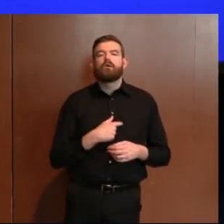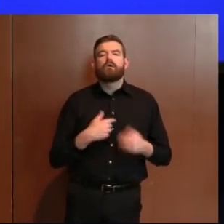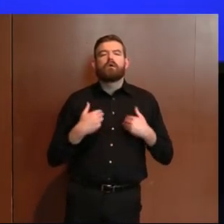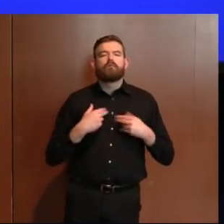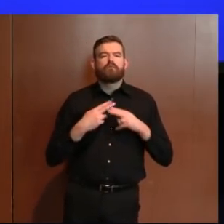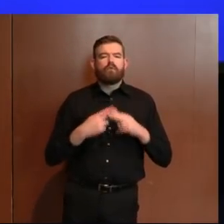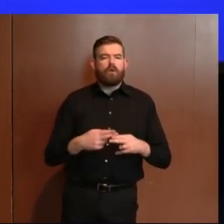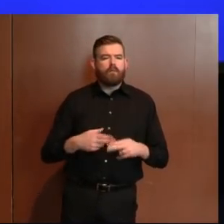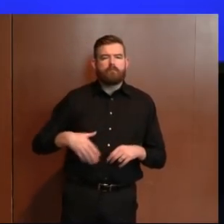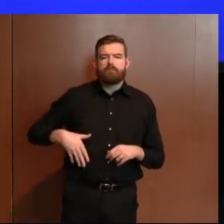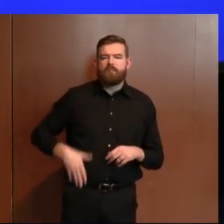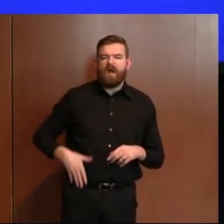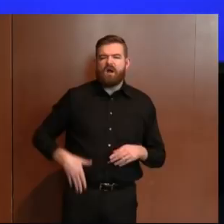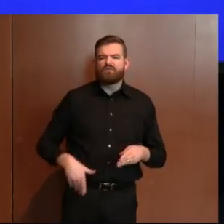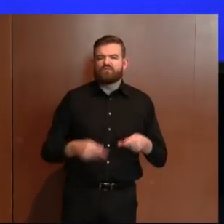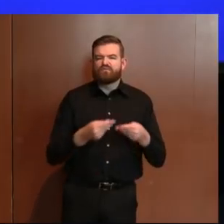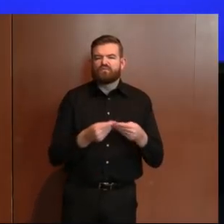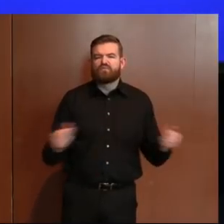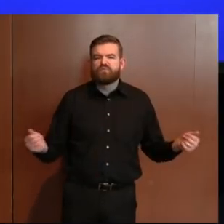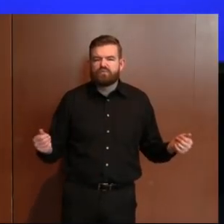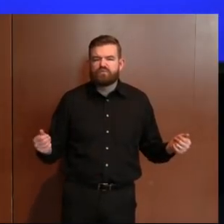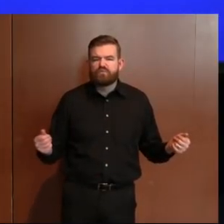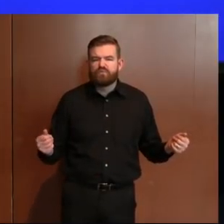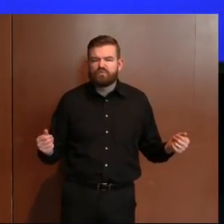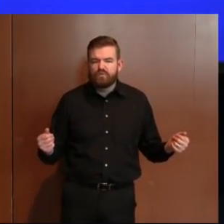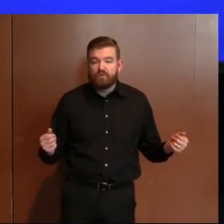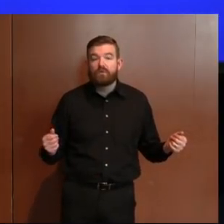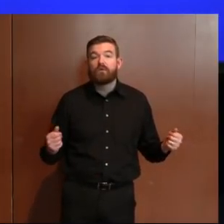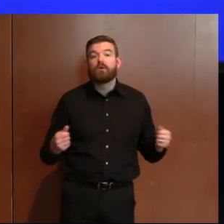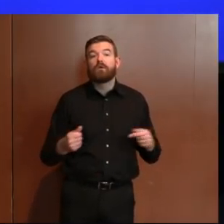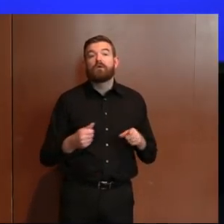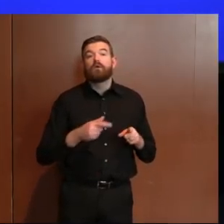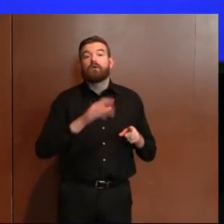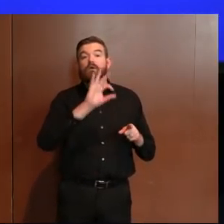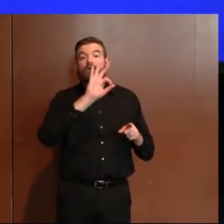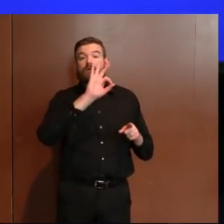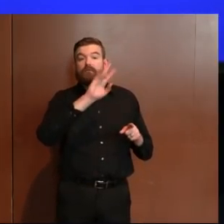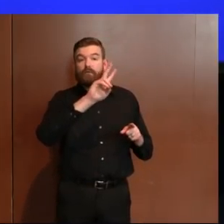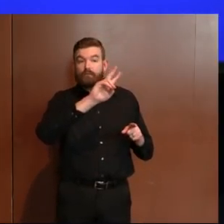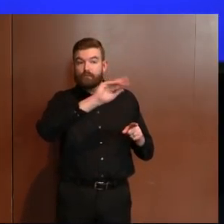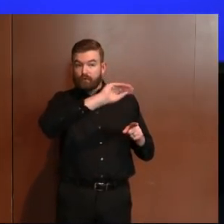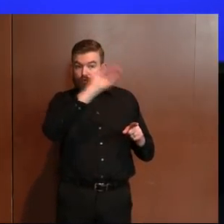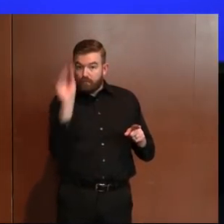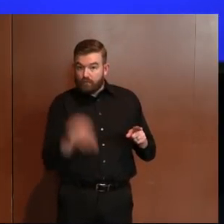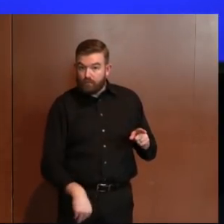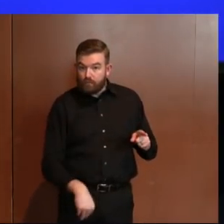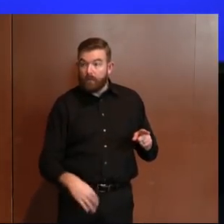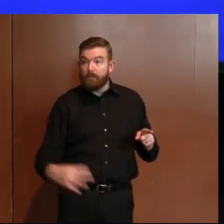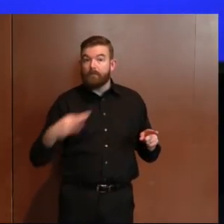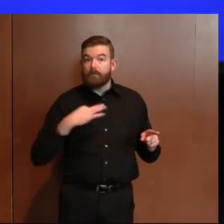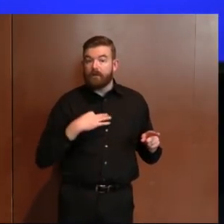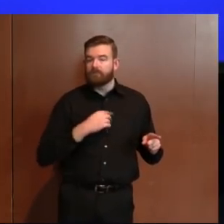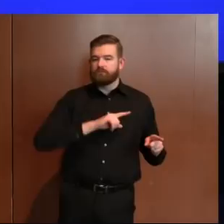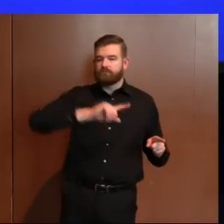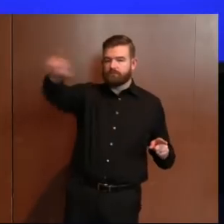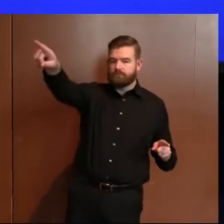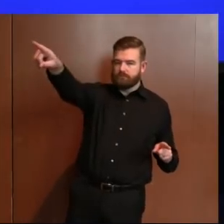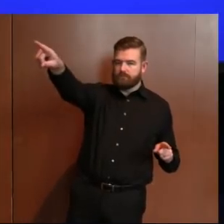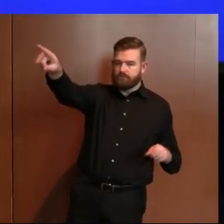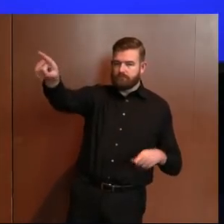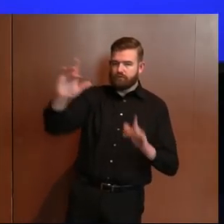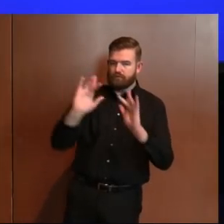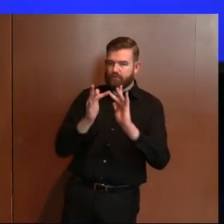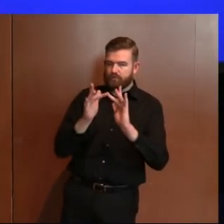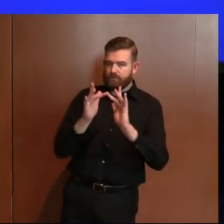systems that have allowed 92% of claims to come in online taking stress off of our phone lines. By comparison, after